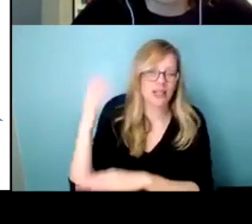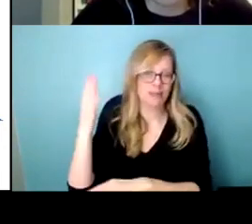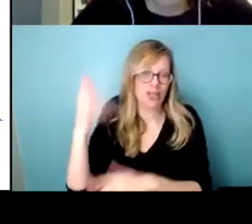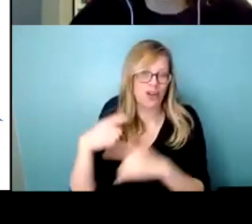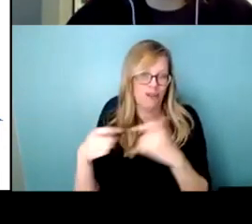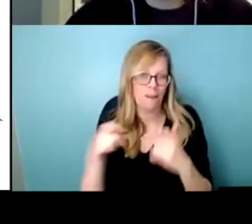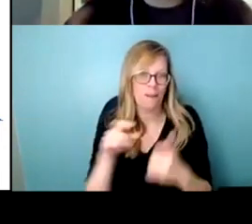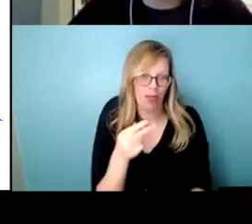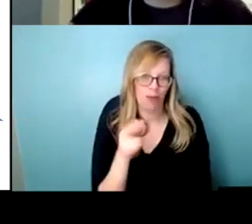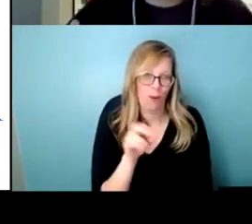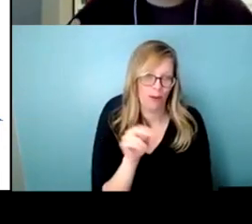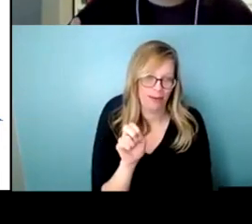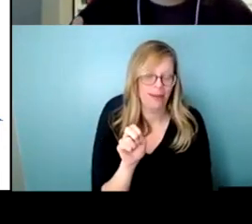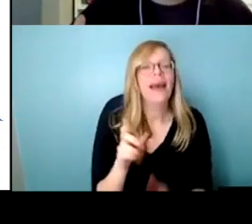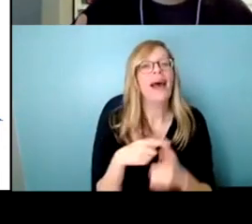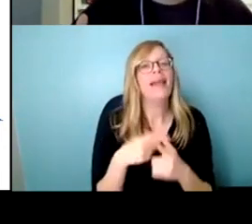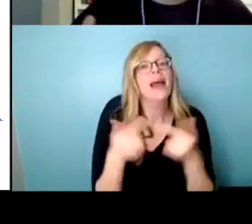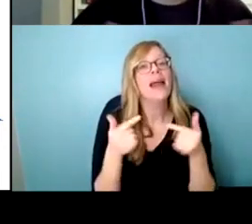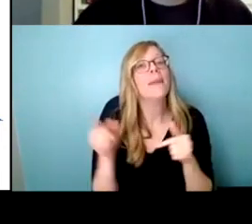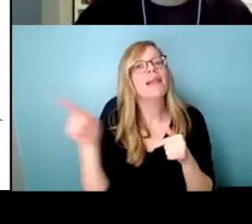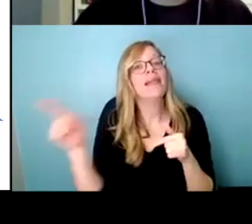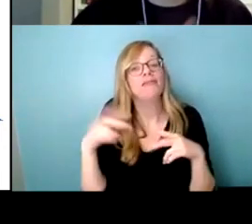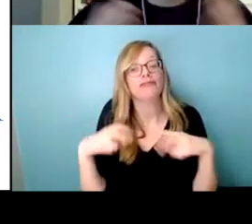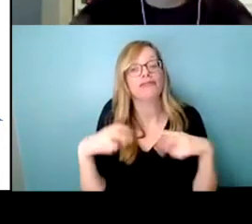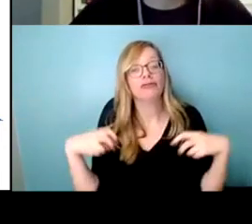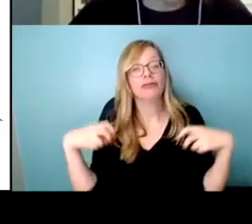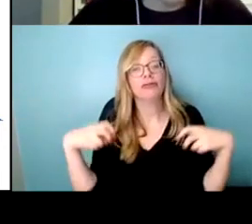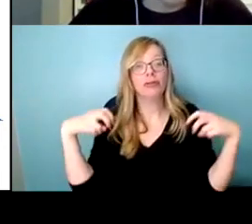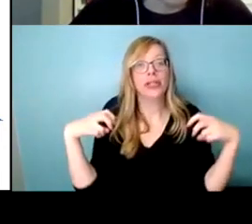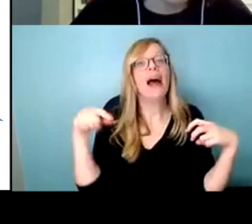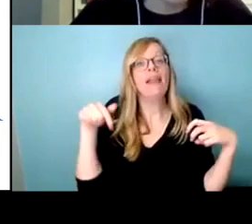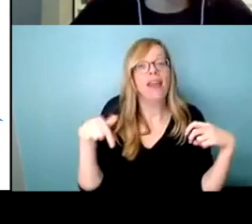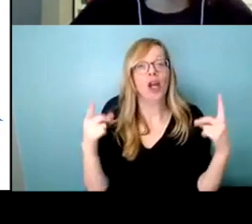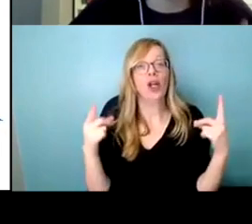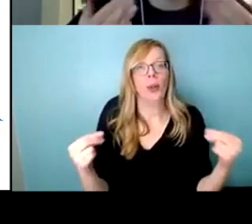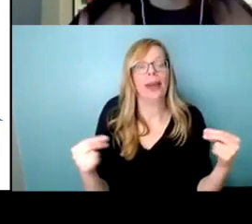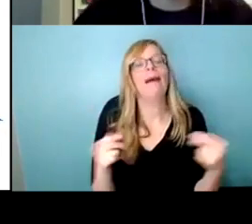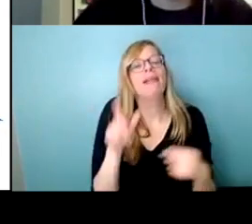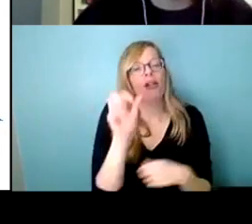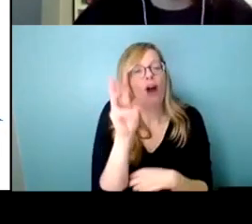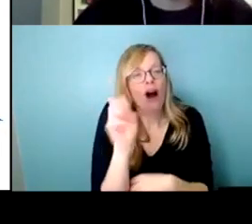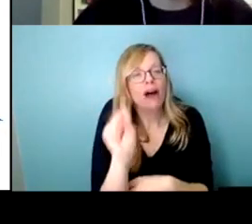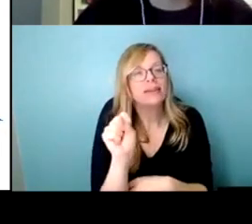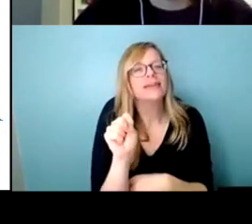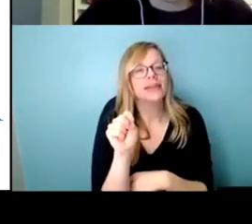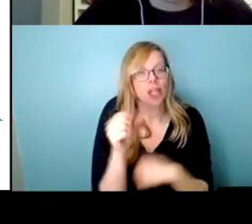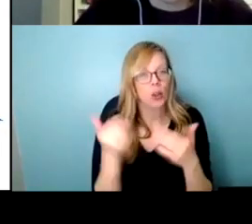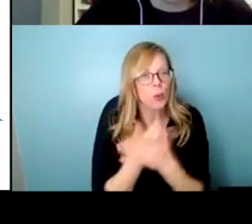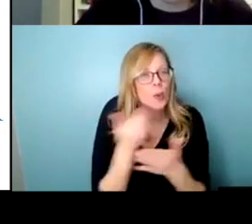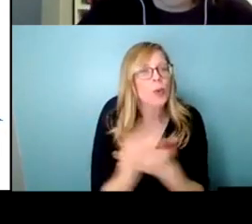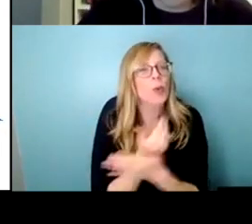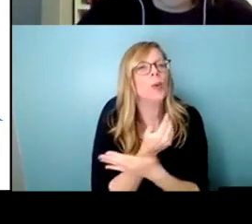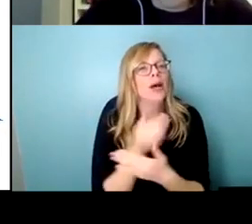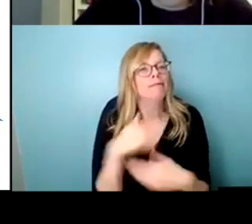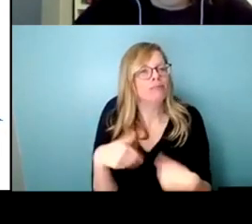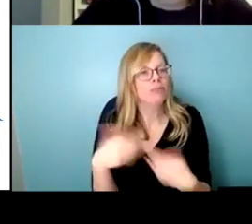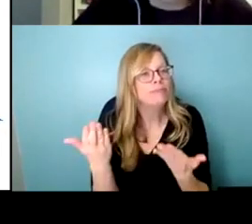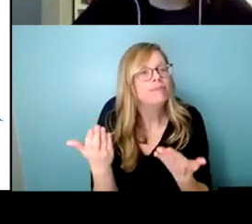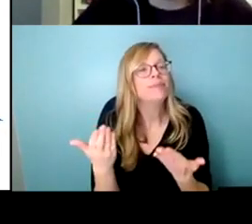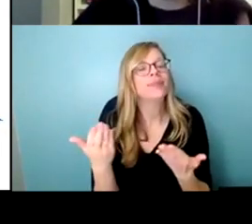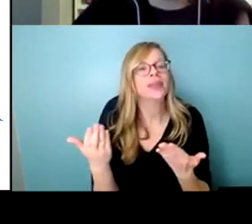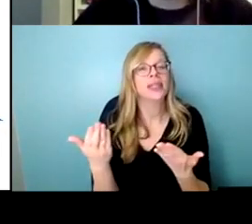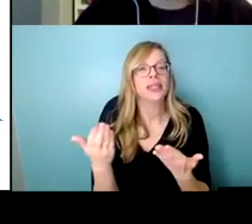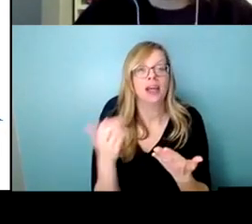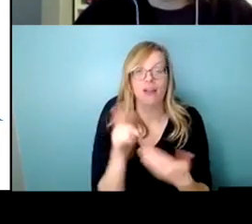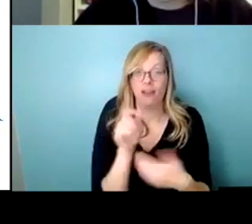um and then while they're sitting in the legislature they're introducing laws so those are the new laws that they're they're wanting to bring in um